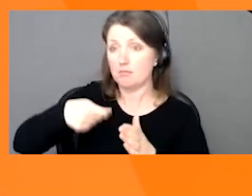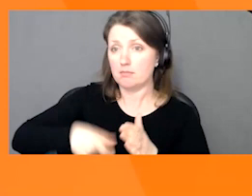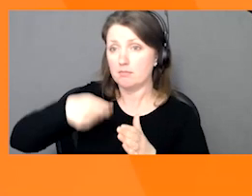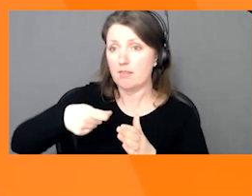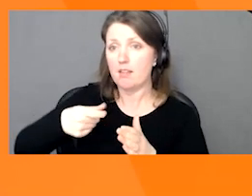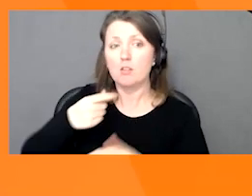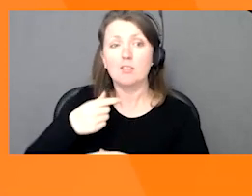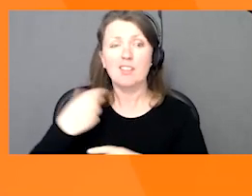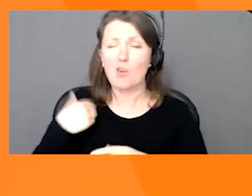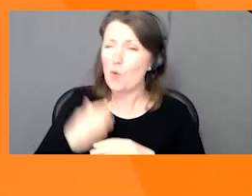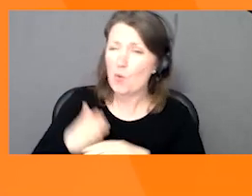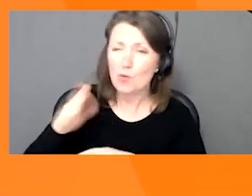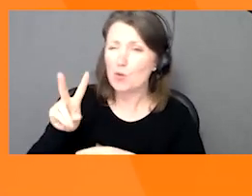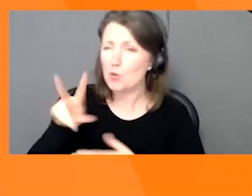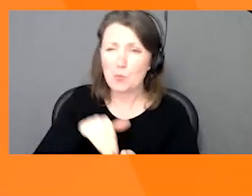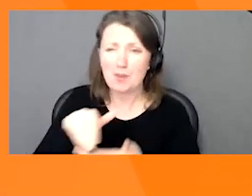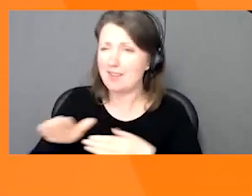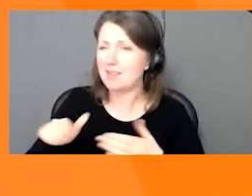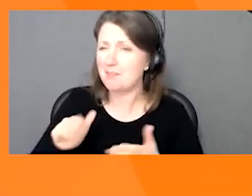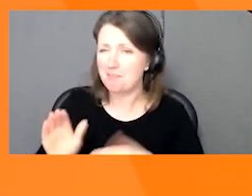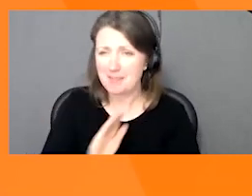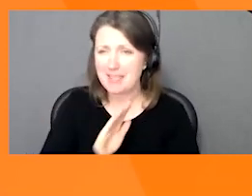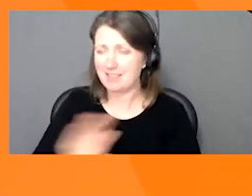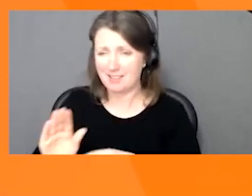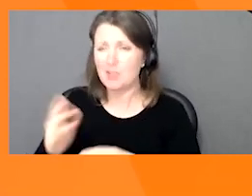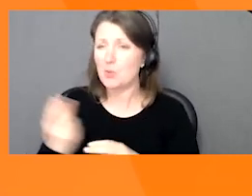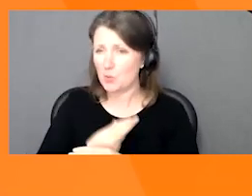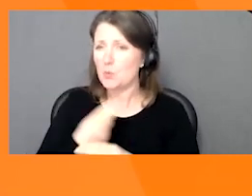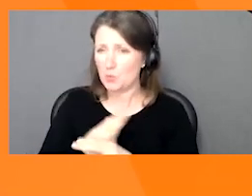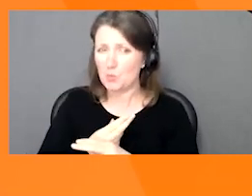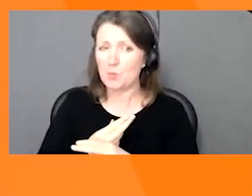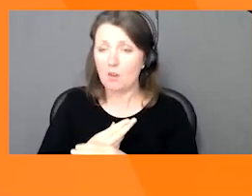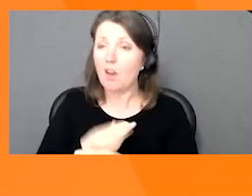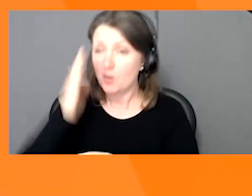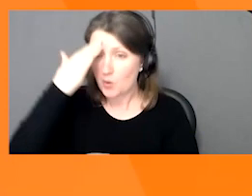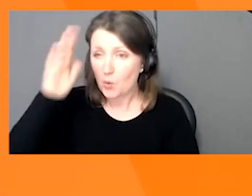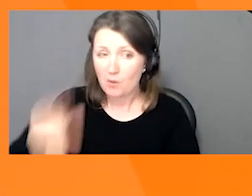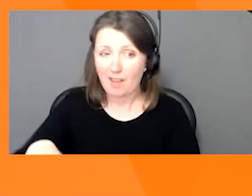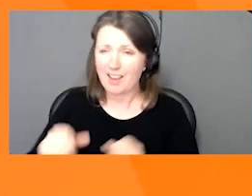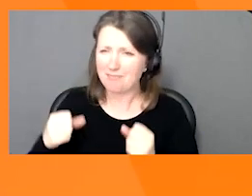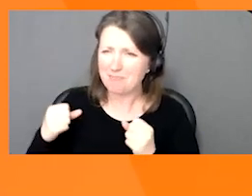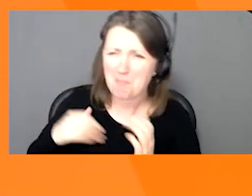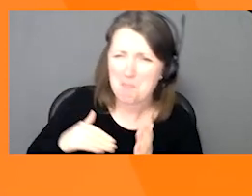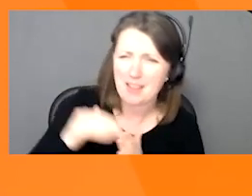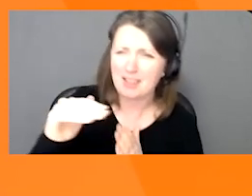serving more than 2 million businesses, and over 6 billion GS1 barcodes are scanned and read every day.